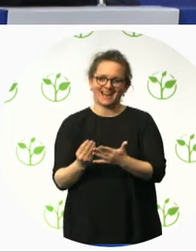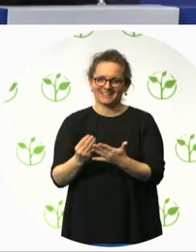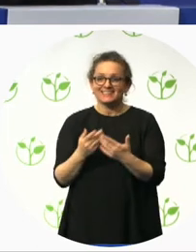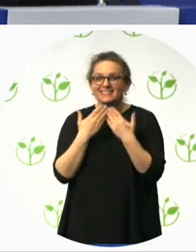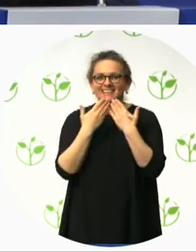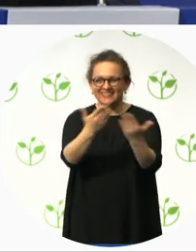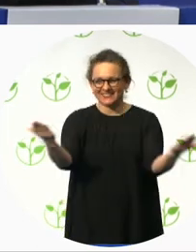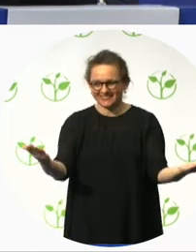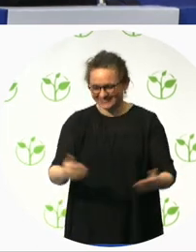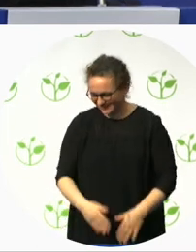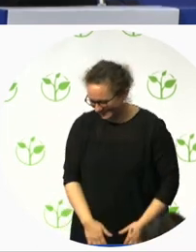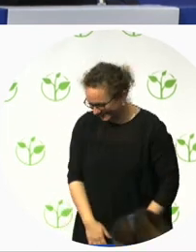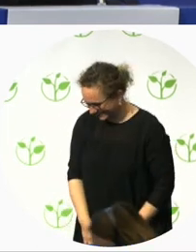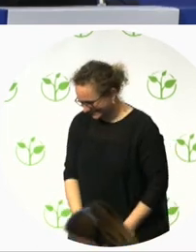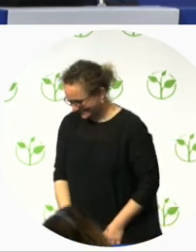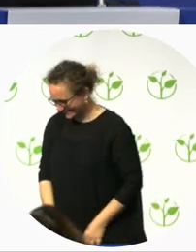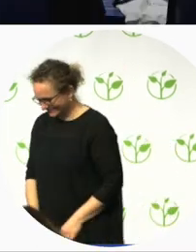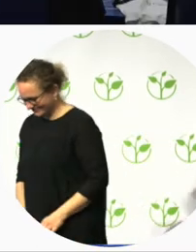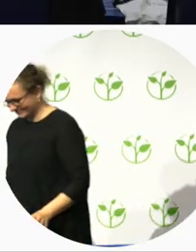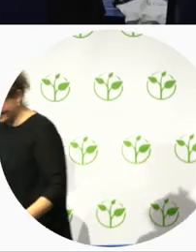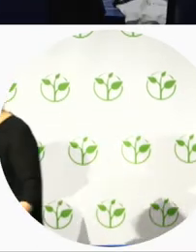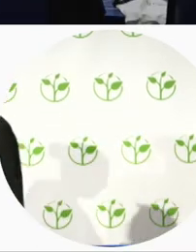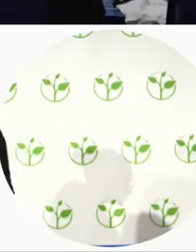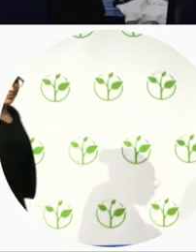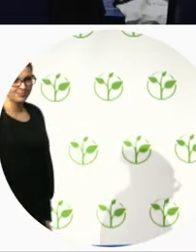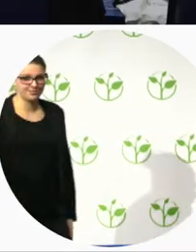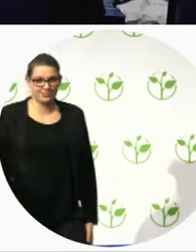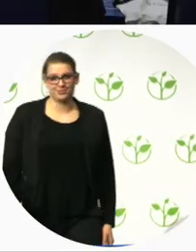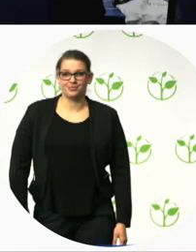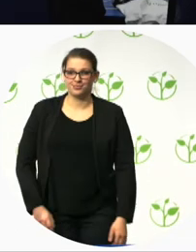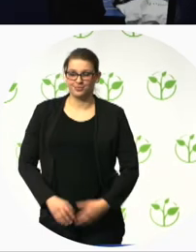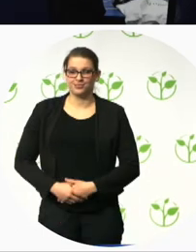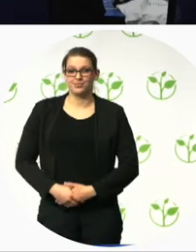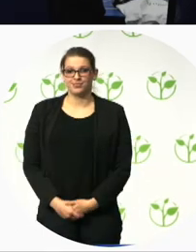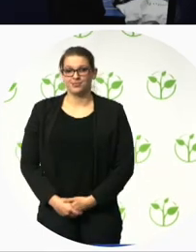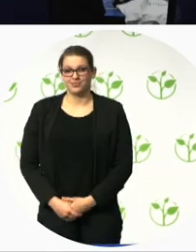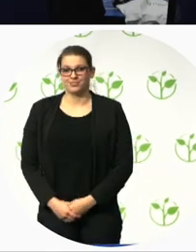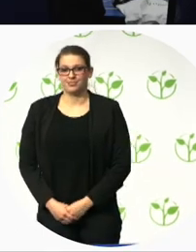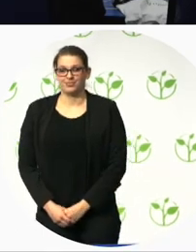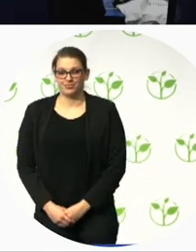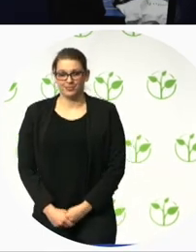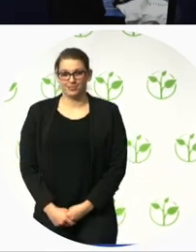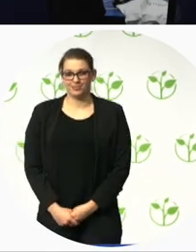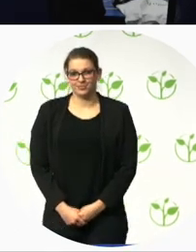Thank you very much, Ian. As we wait for Petra to bring across her, um,